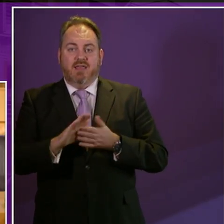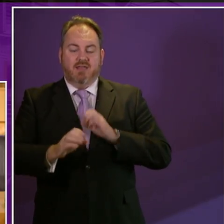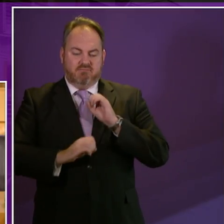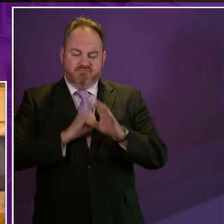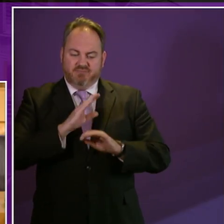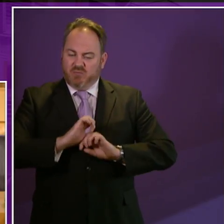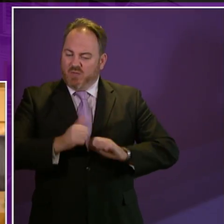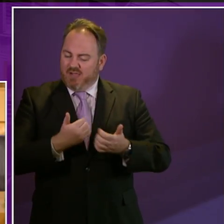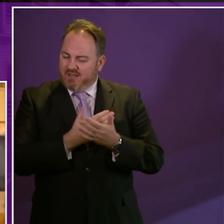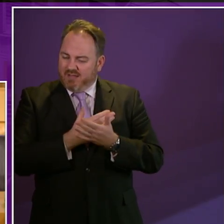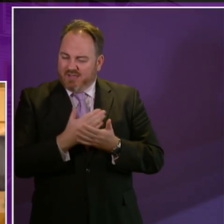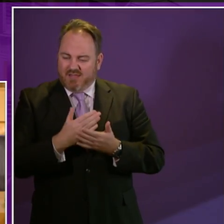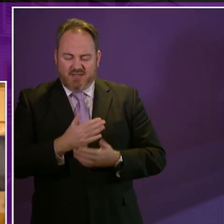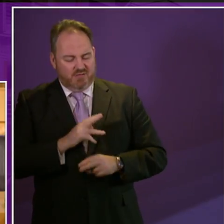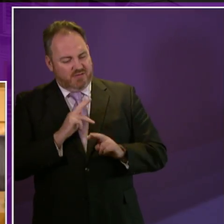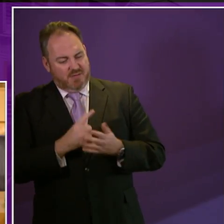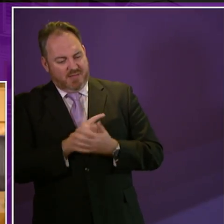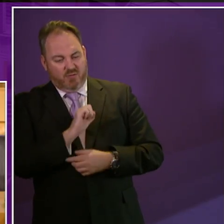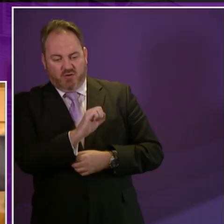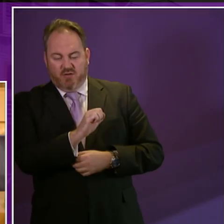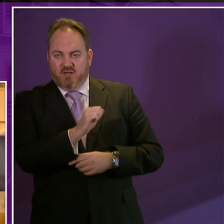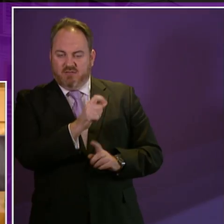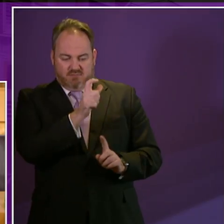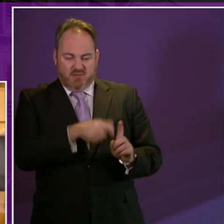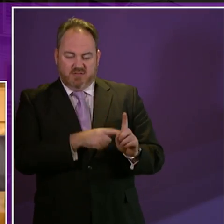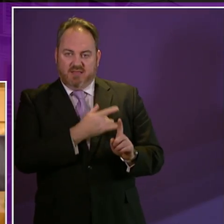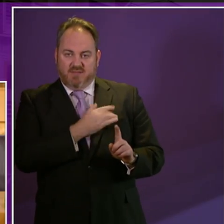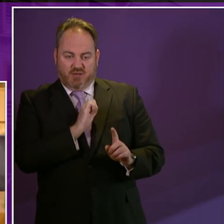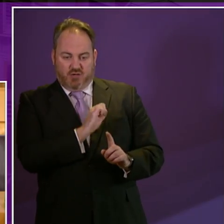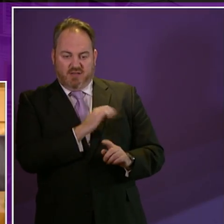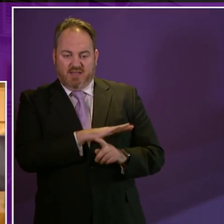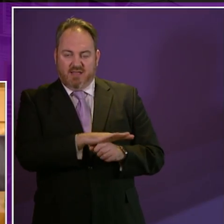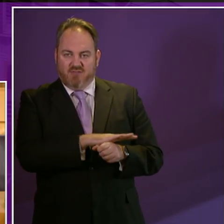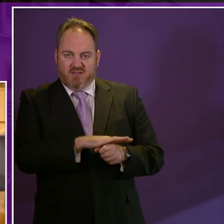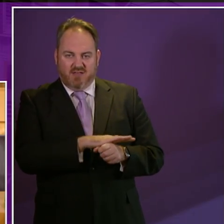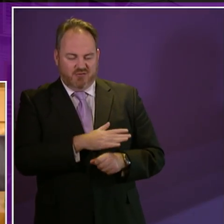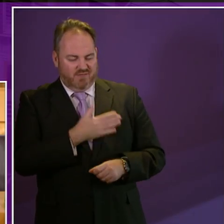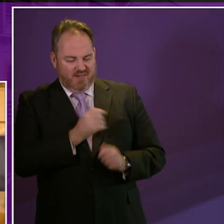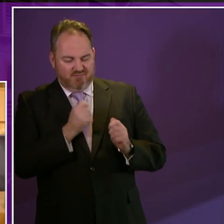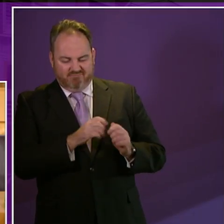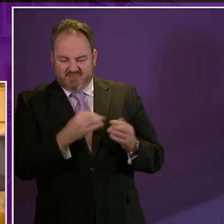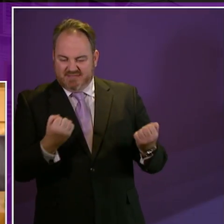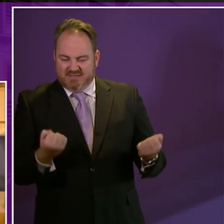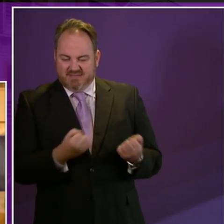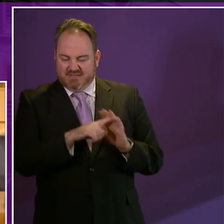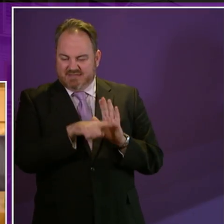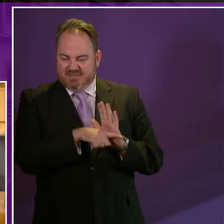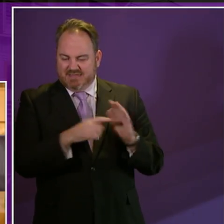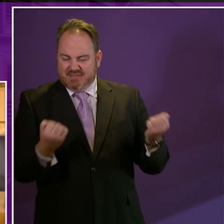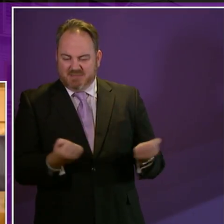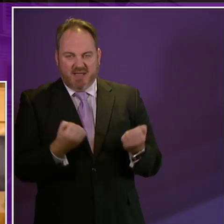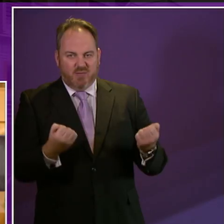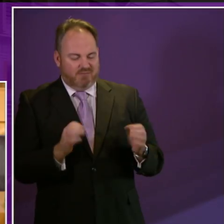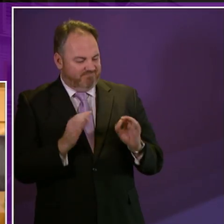how disempowered that she felt in her experience the hostility that she felt and ultimately the lack of respect